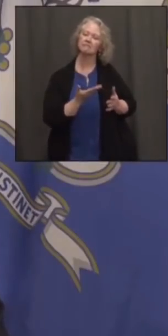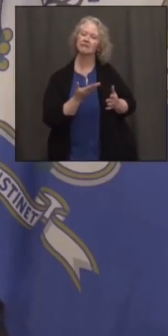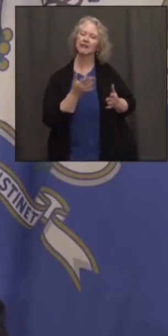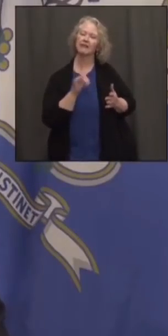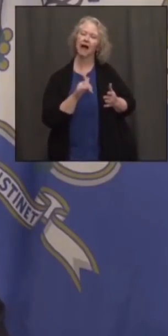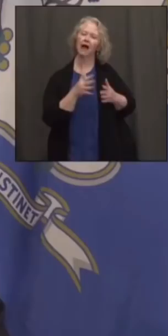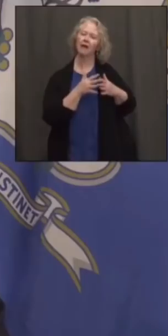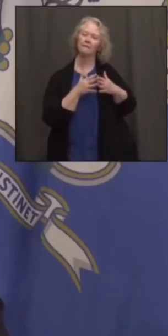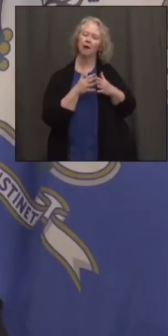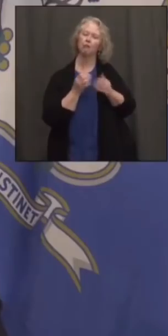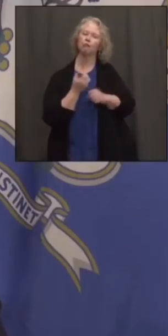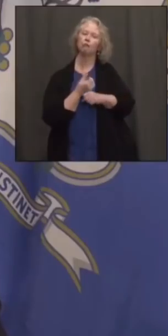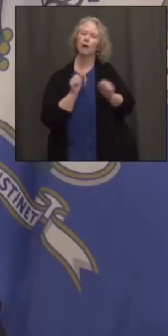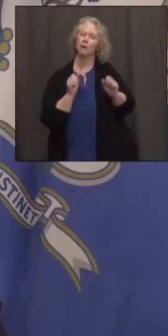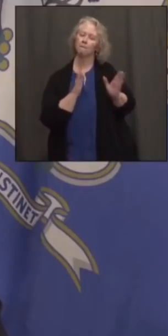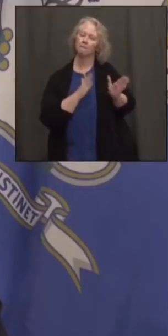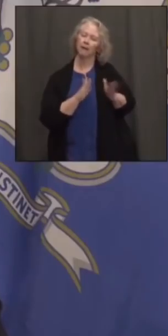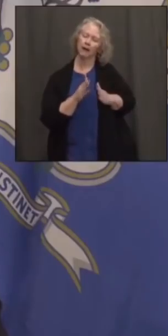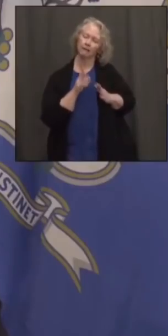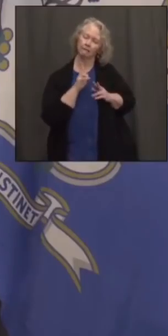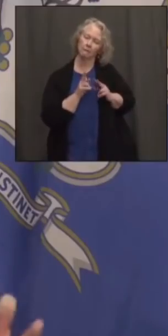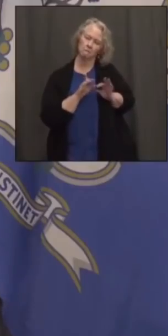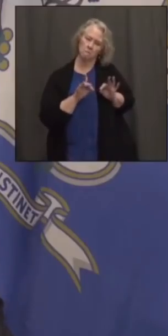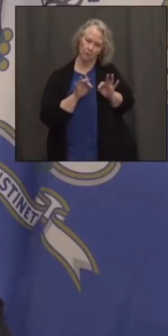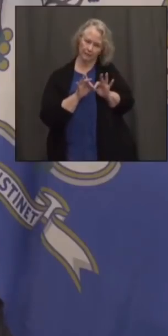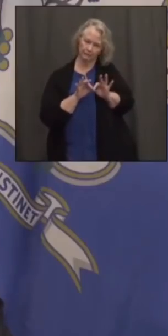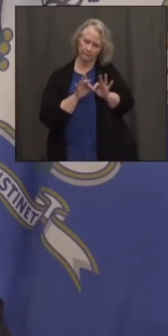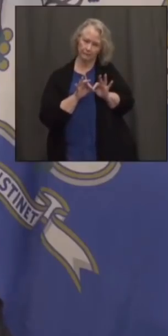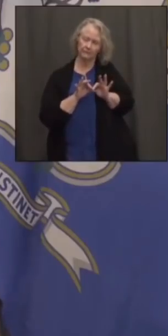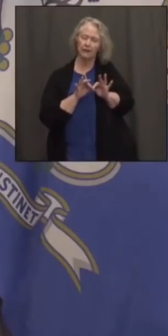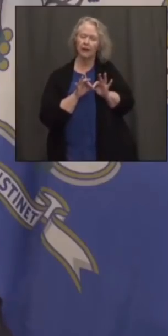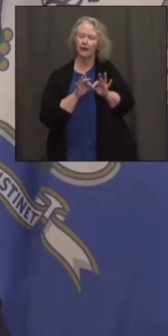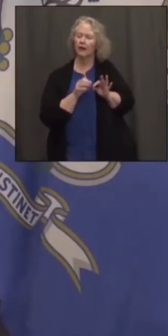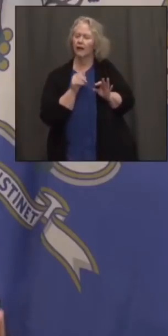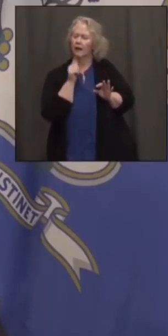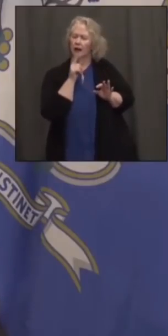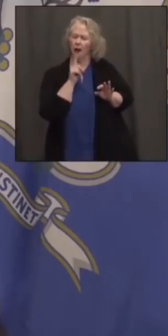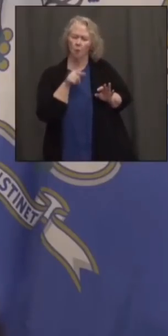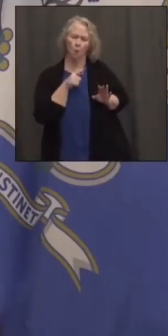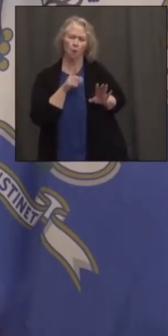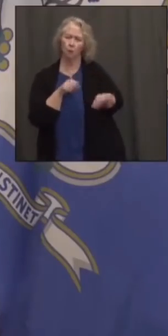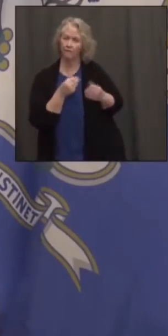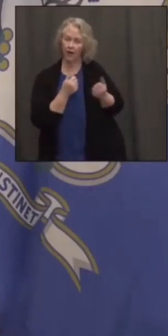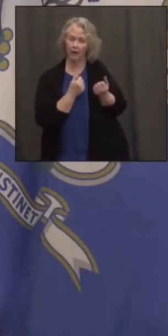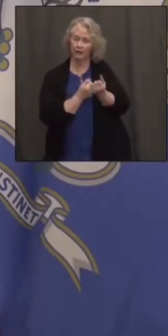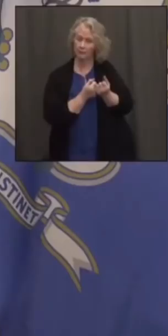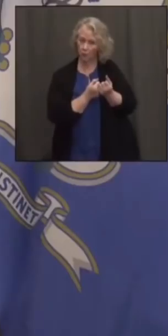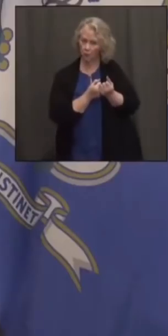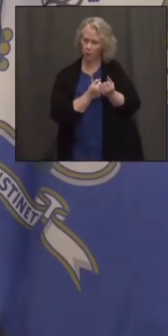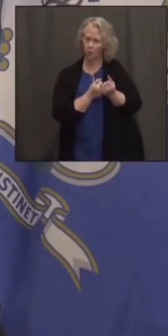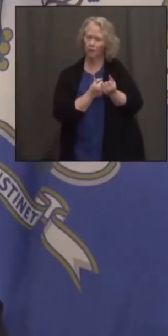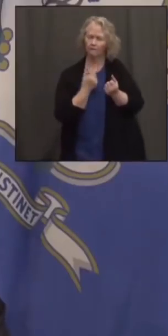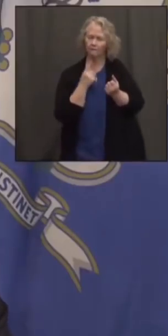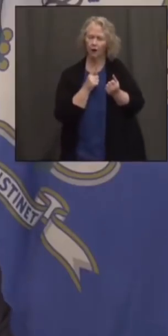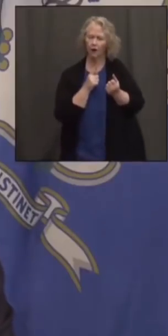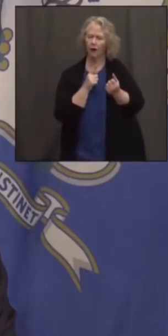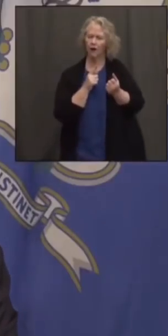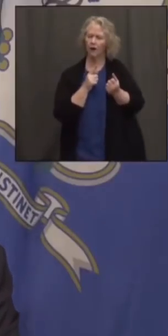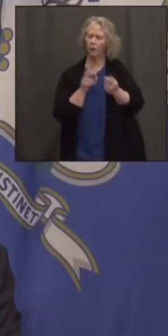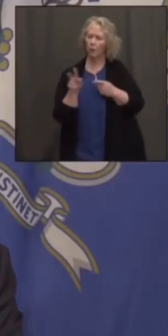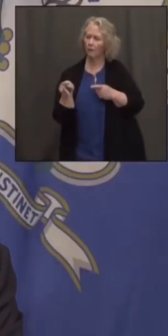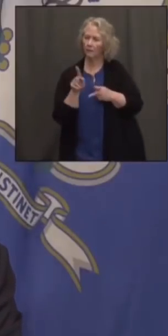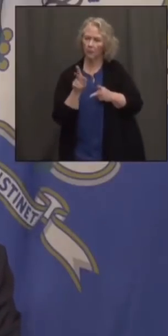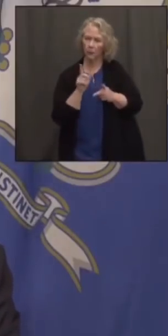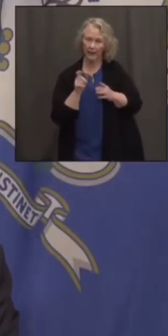Rescue Plan was really important, not just as a support services for people in need, but about getting people back to work,